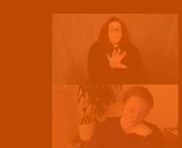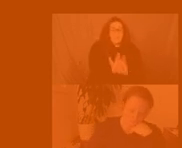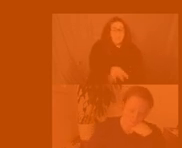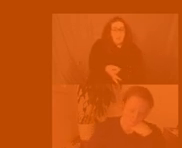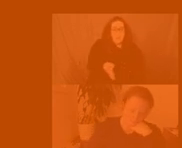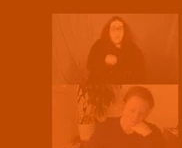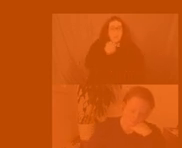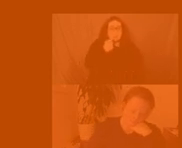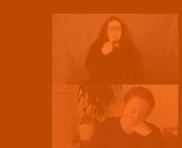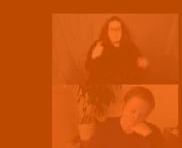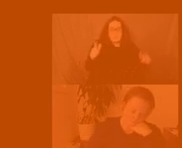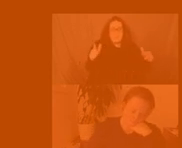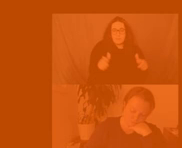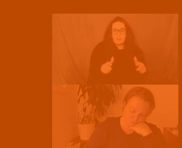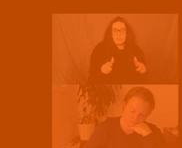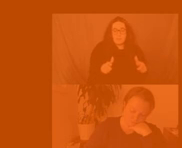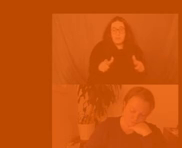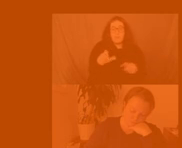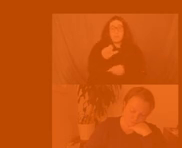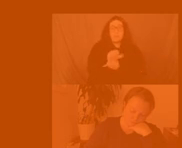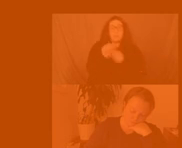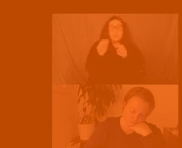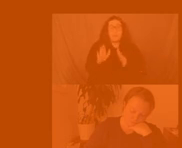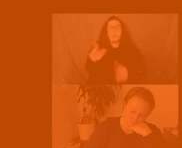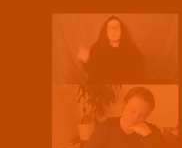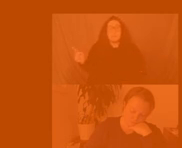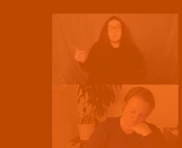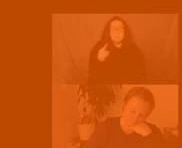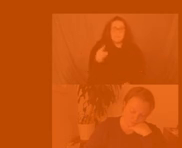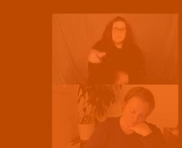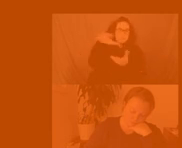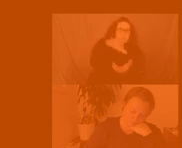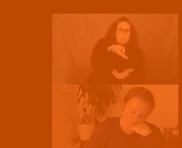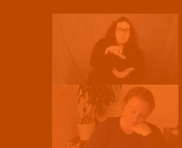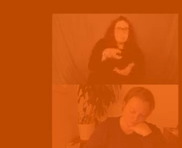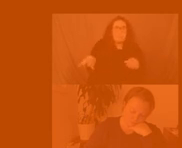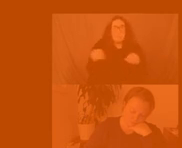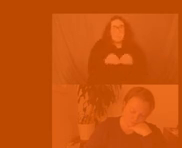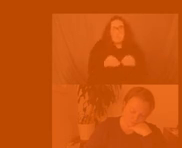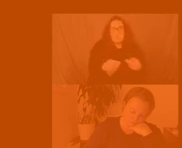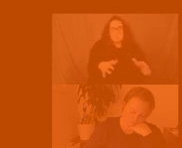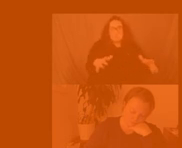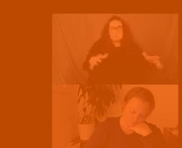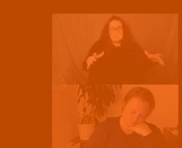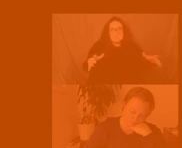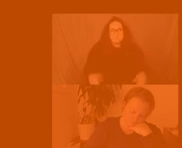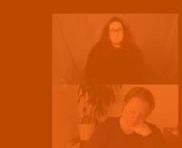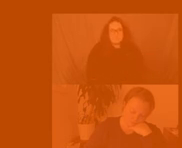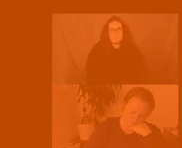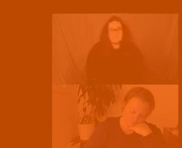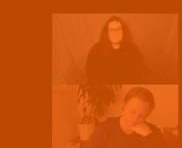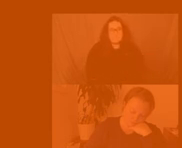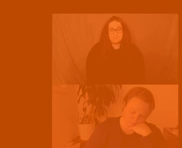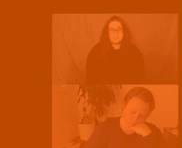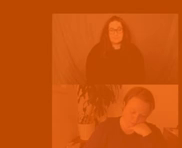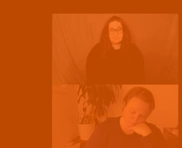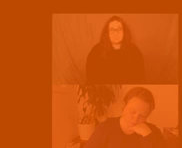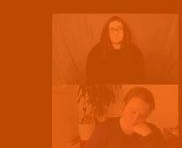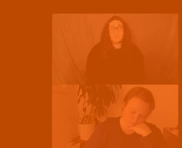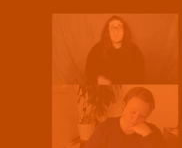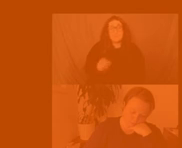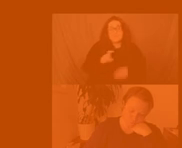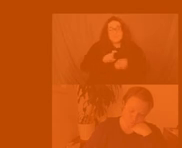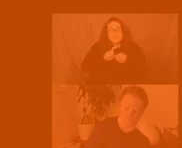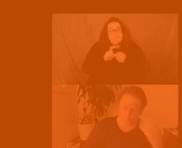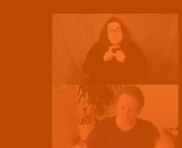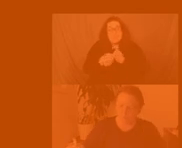attendants add new ones to its configuration the latter changes over time as well as from